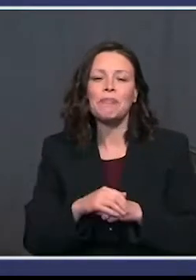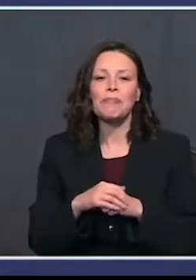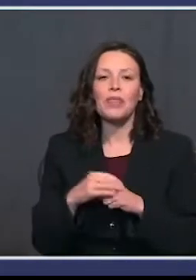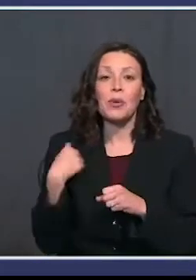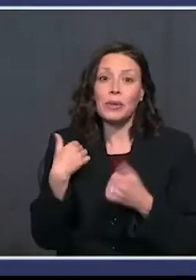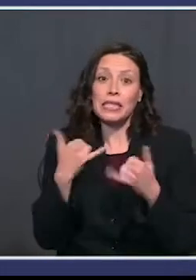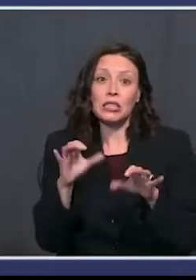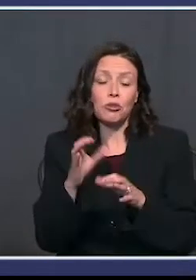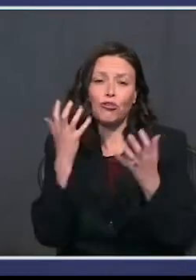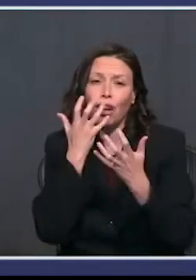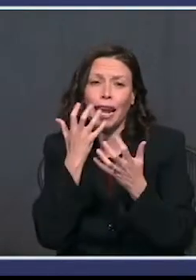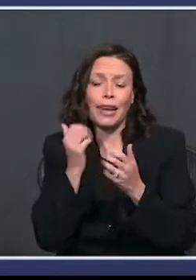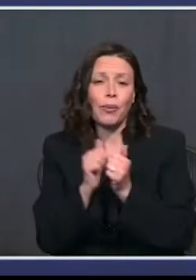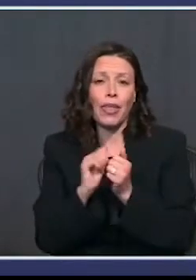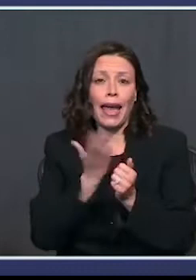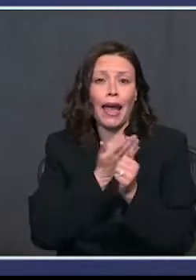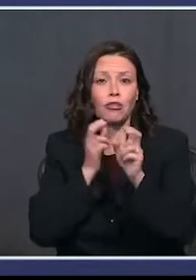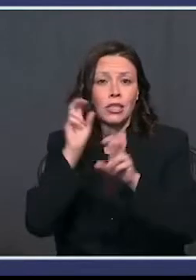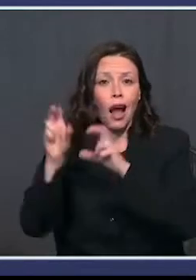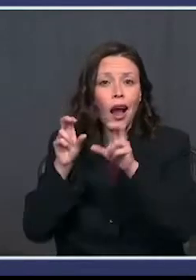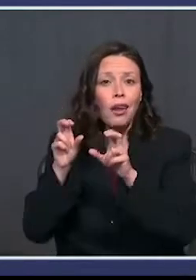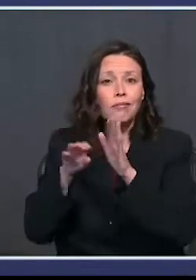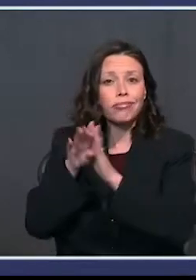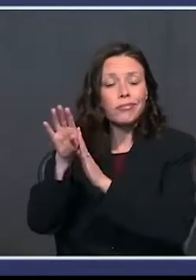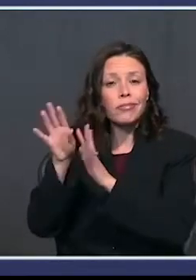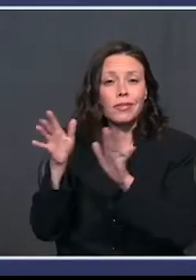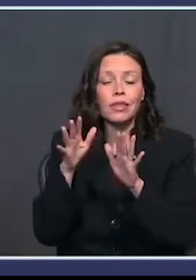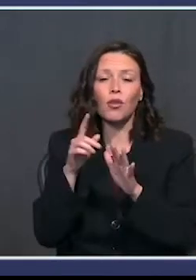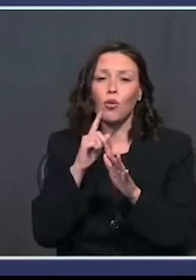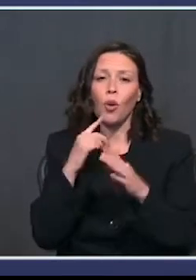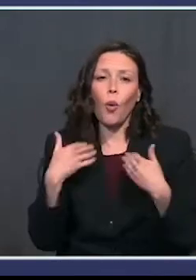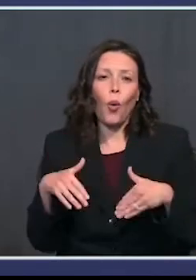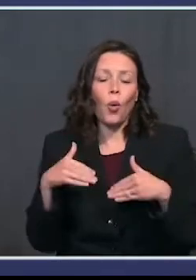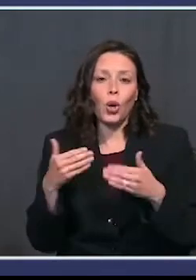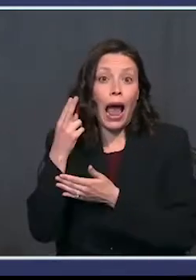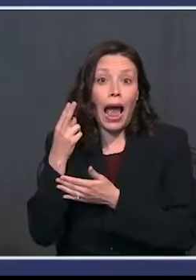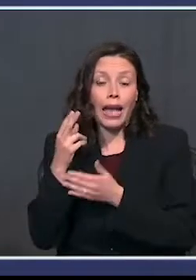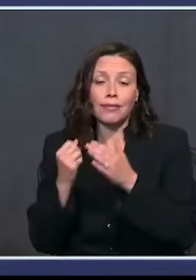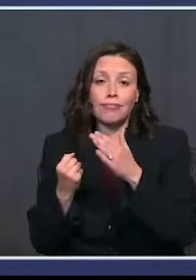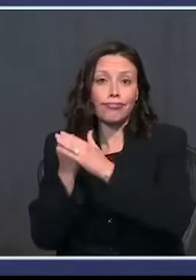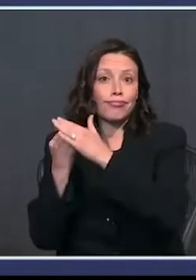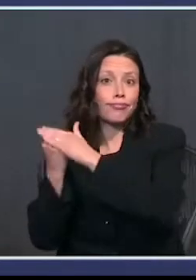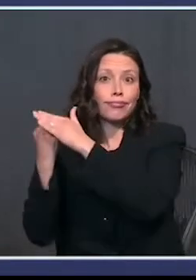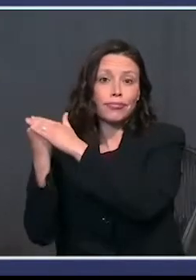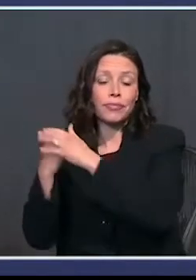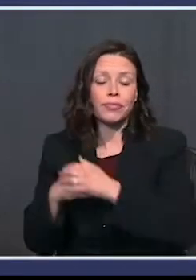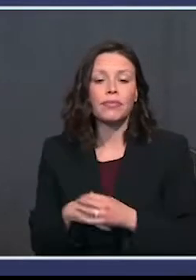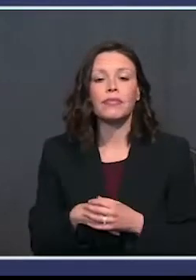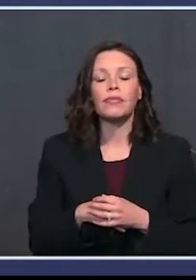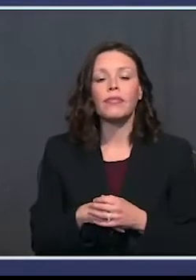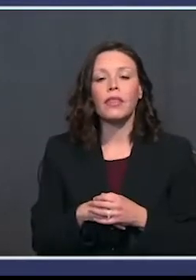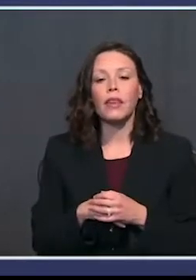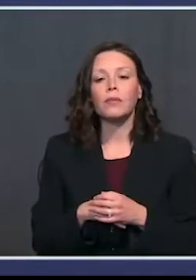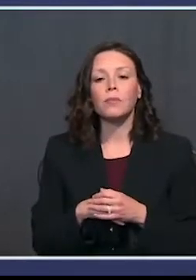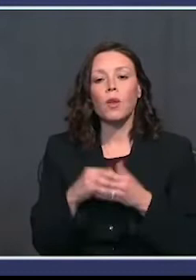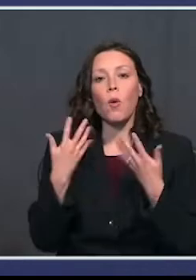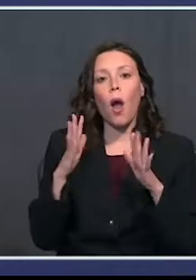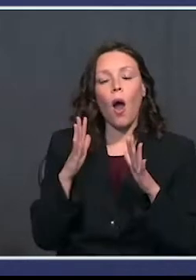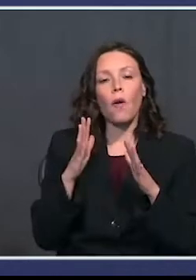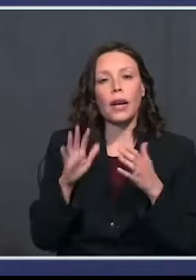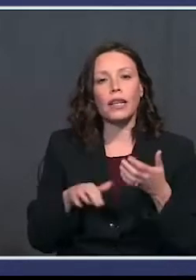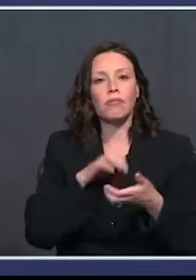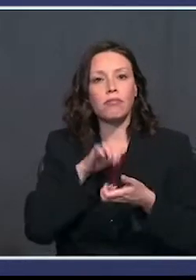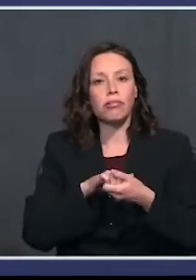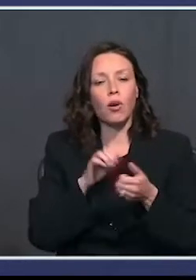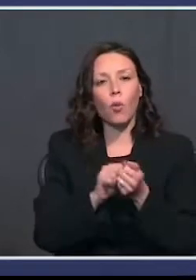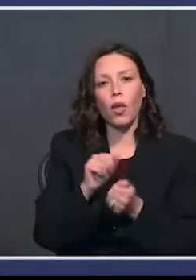we're still doing incredibly with our stock markets and everything else, which are hitting all new highs. We've already finalized a partnership with